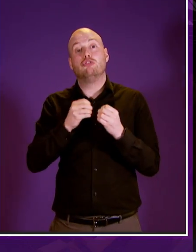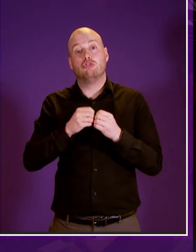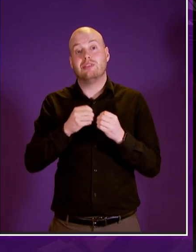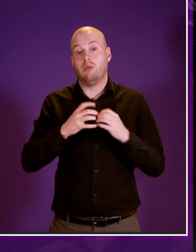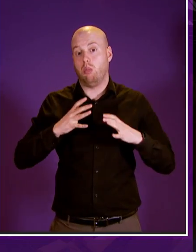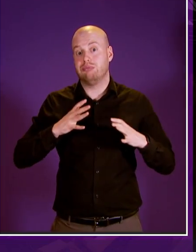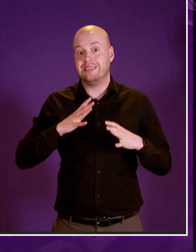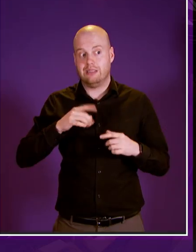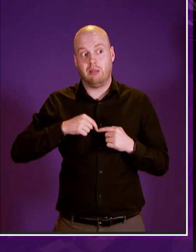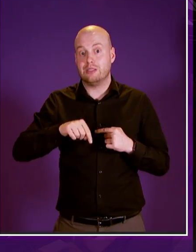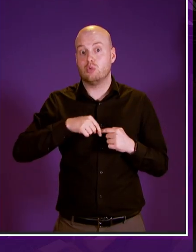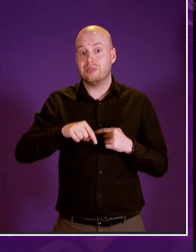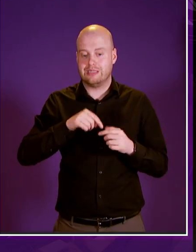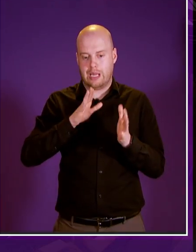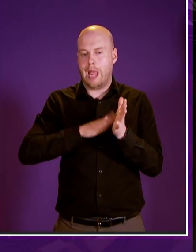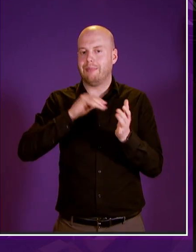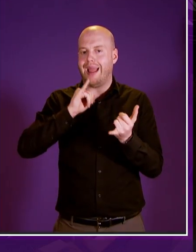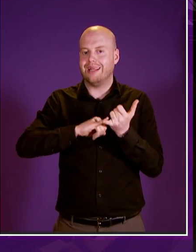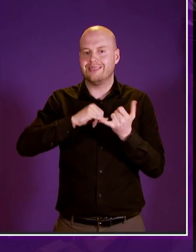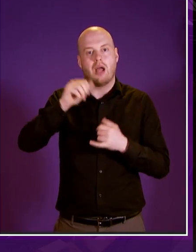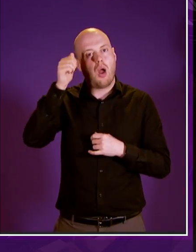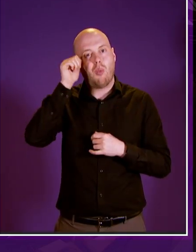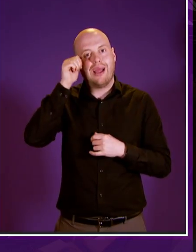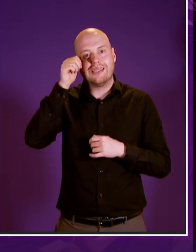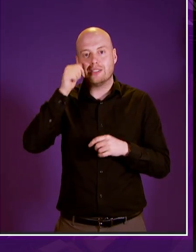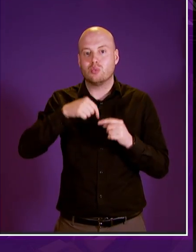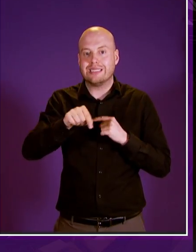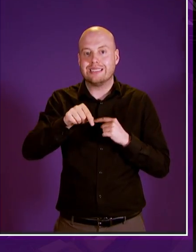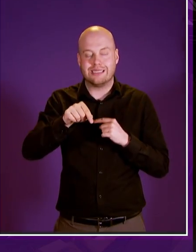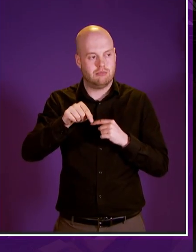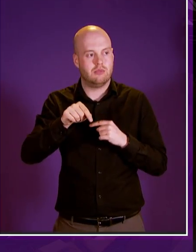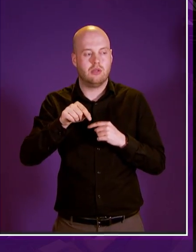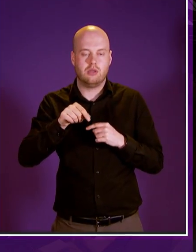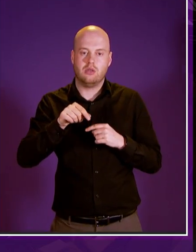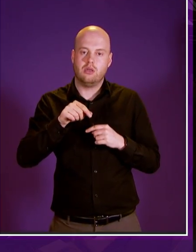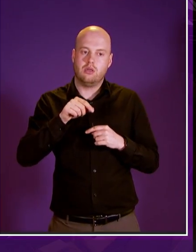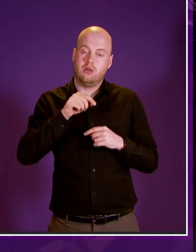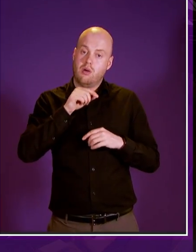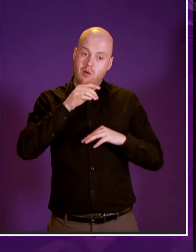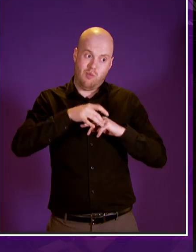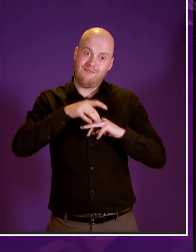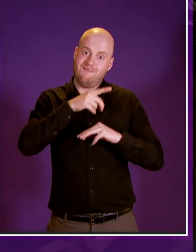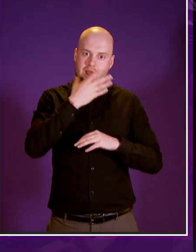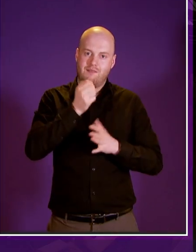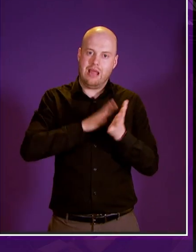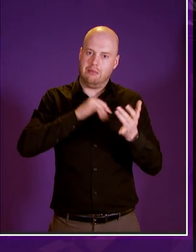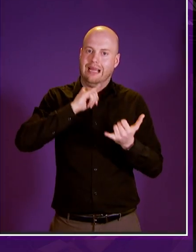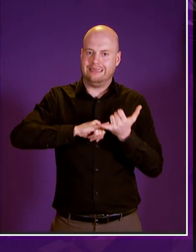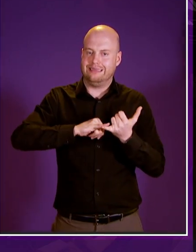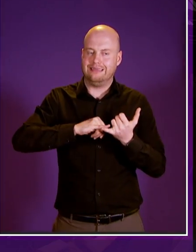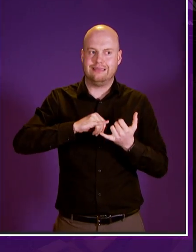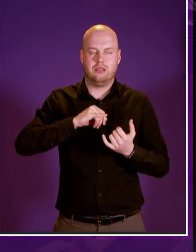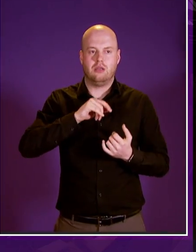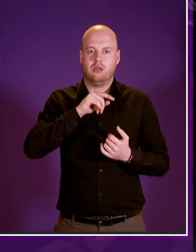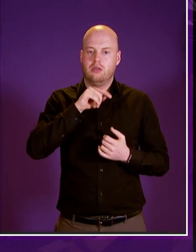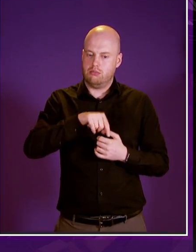week and ms multiple sclerosis as stacy has multiple sclerosis and one of the things that you when you look at this is a very example of a